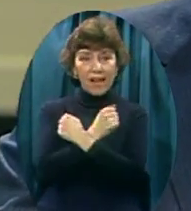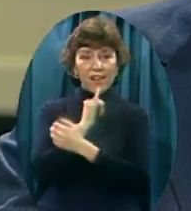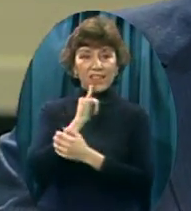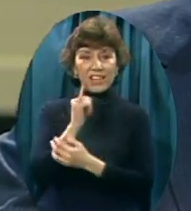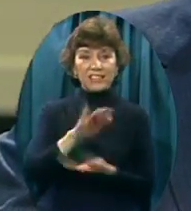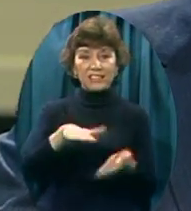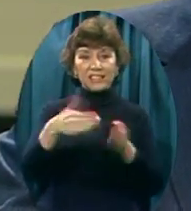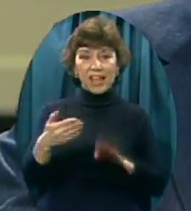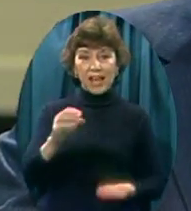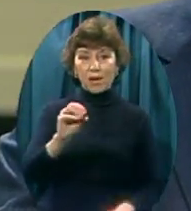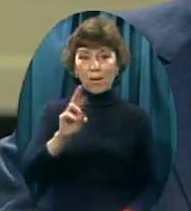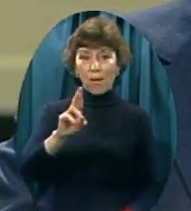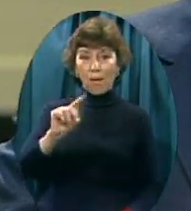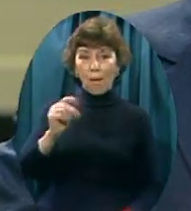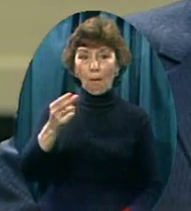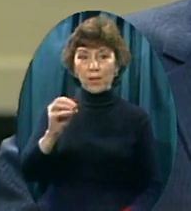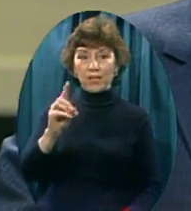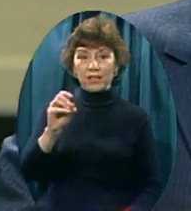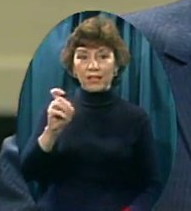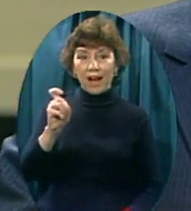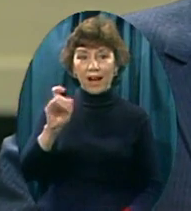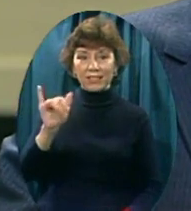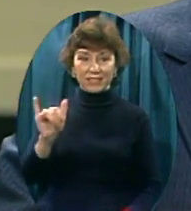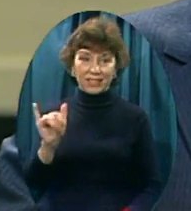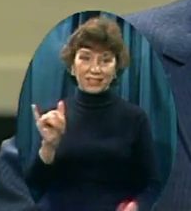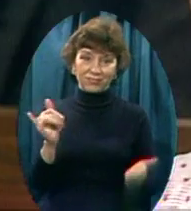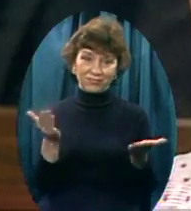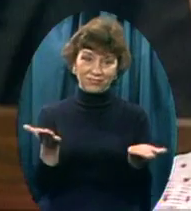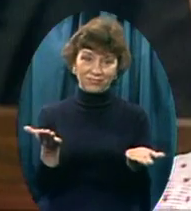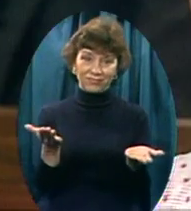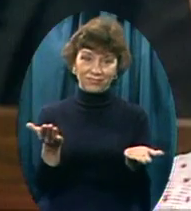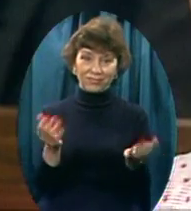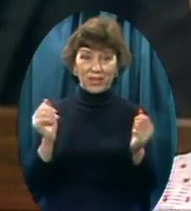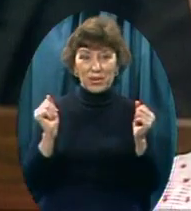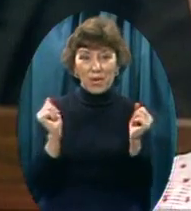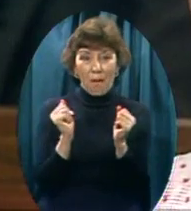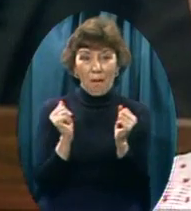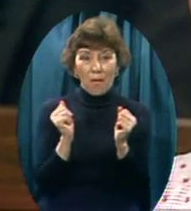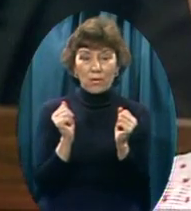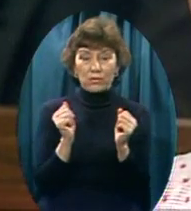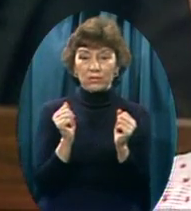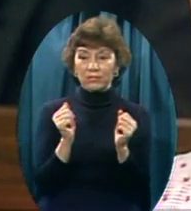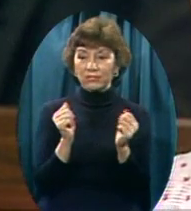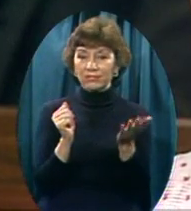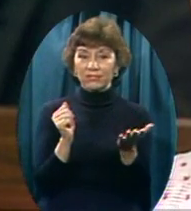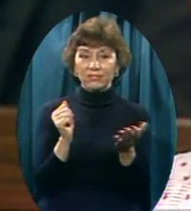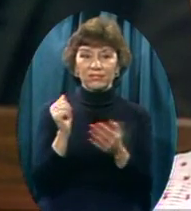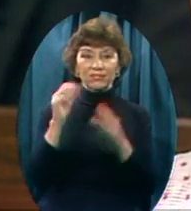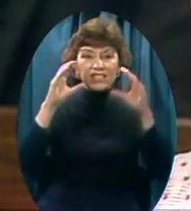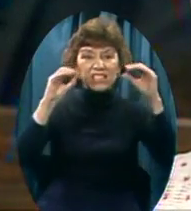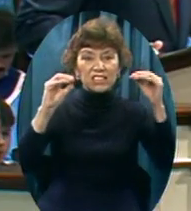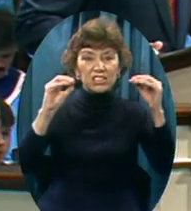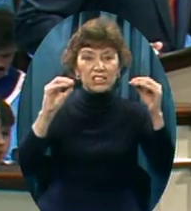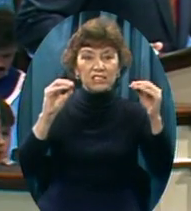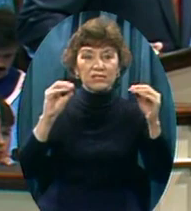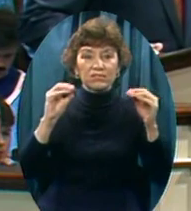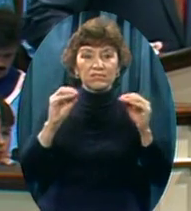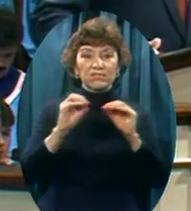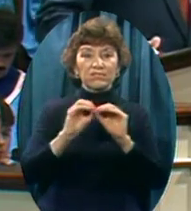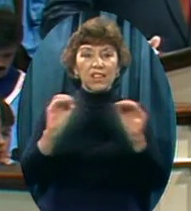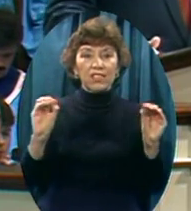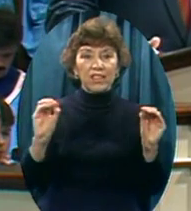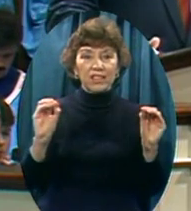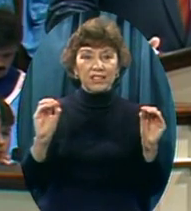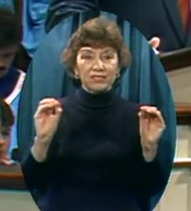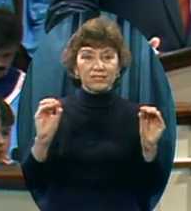orthodoxy I believe that's what Our Lord meant When he talked about The letter Killing The